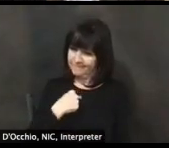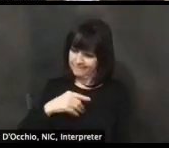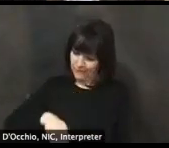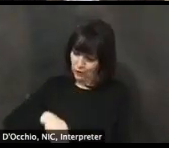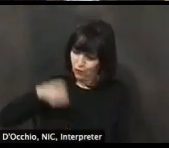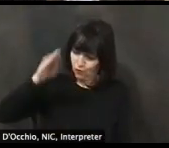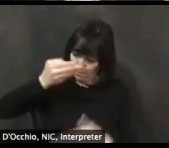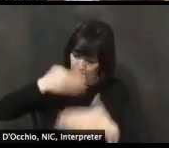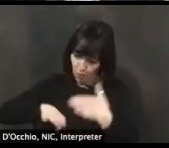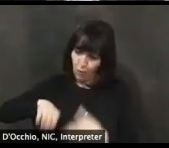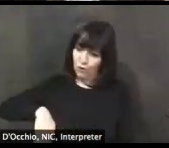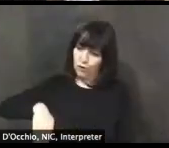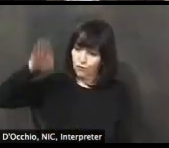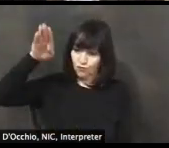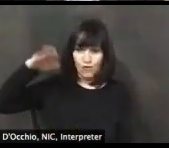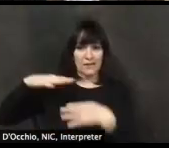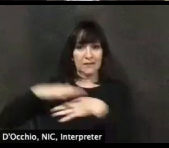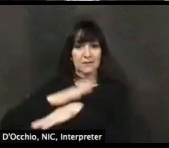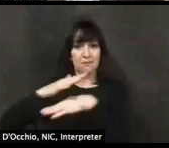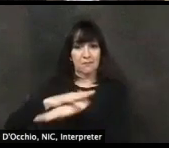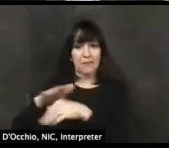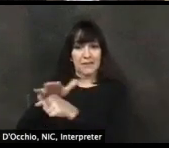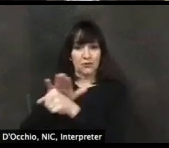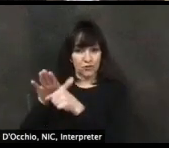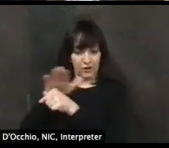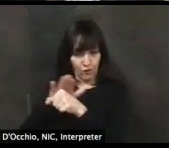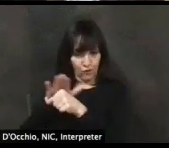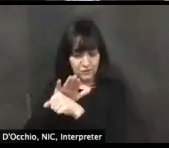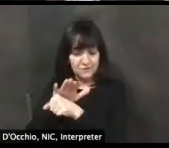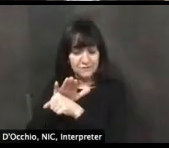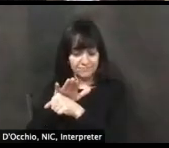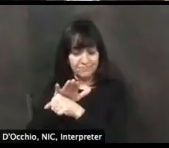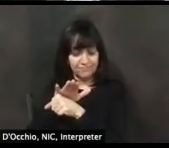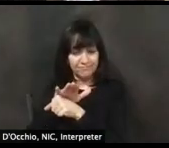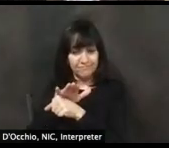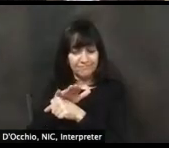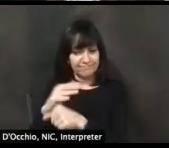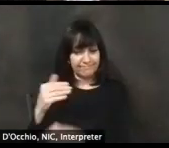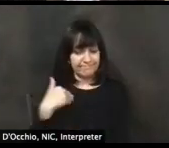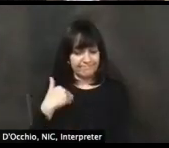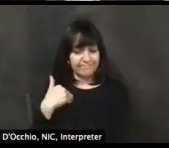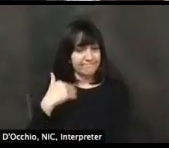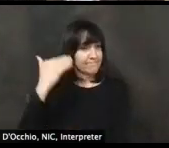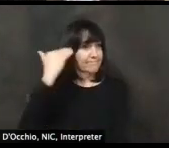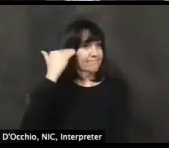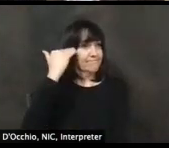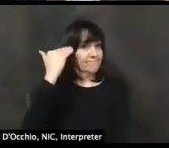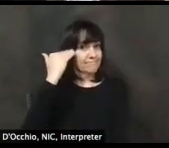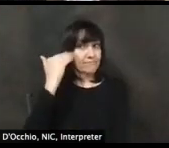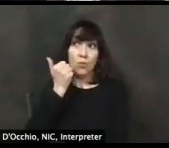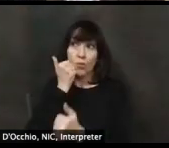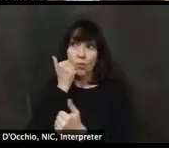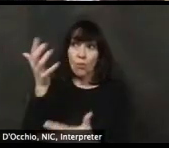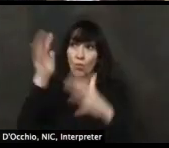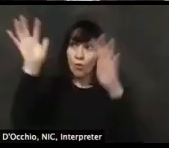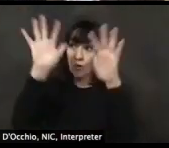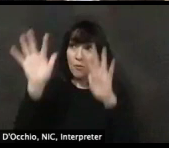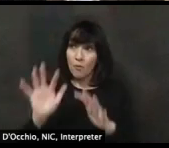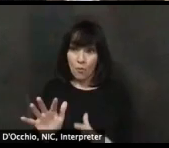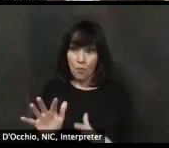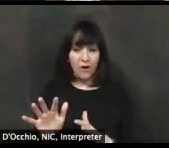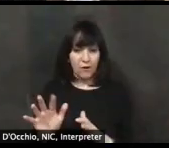also to one who's involved as is Dr. Rattay and our governor and others into healthy lifestyles and keeping one, um,